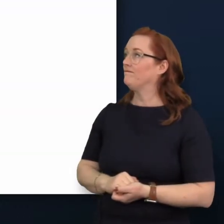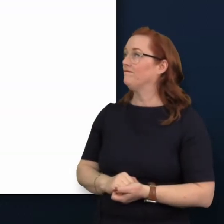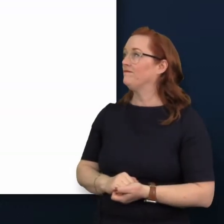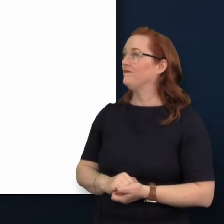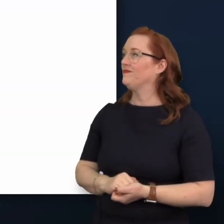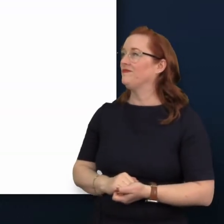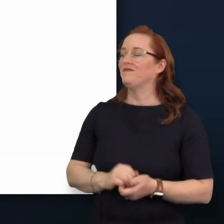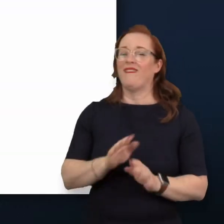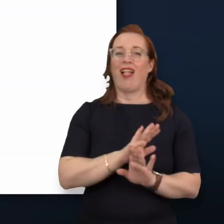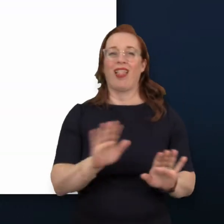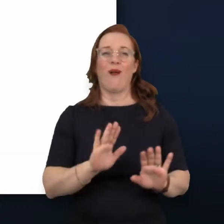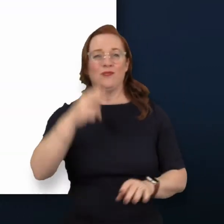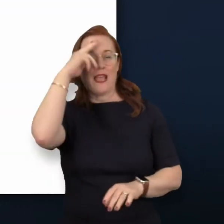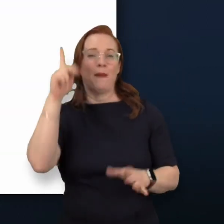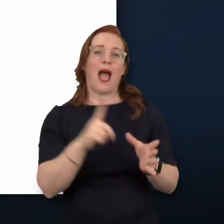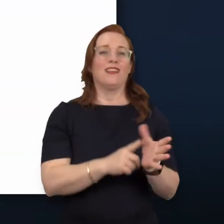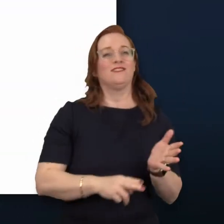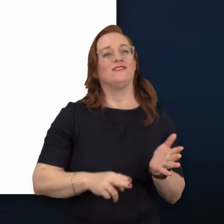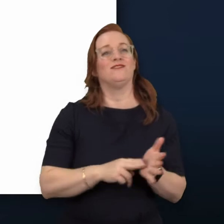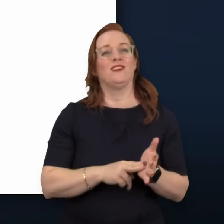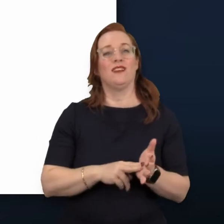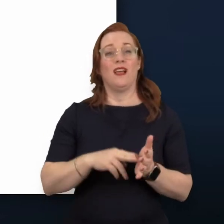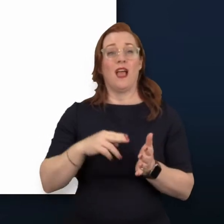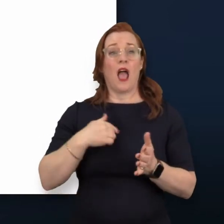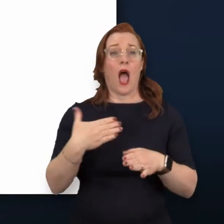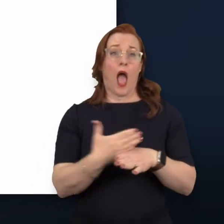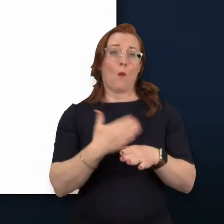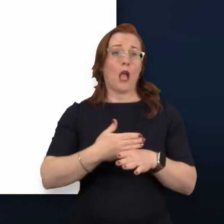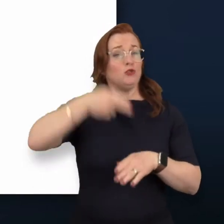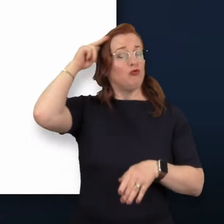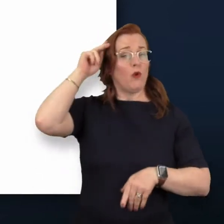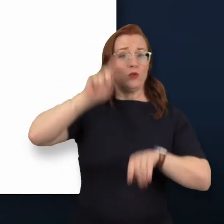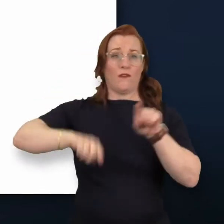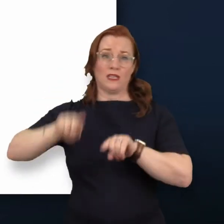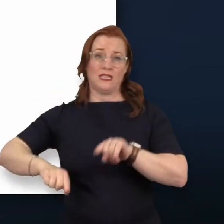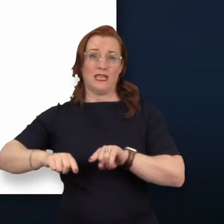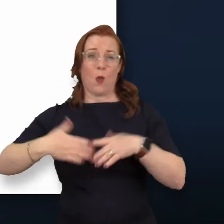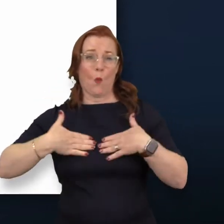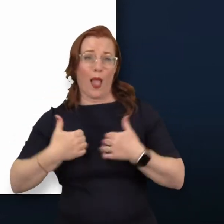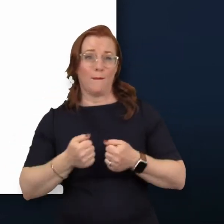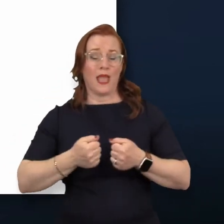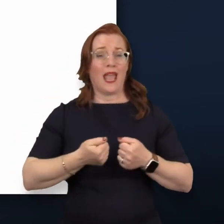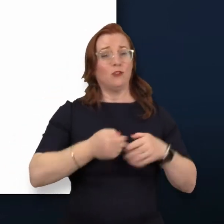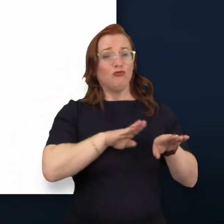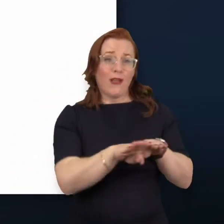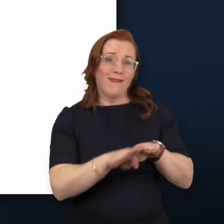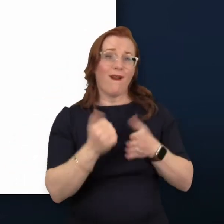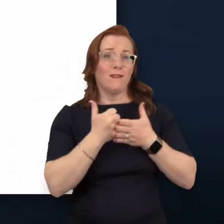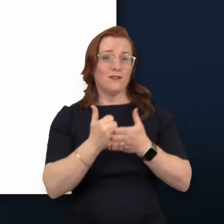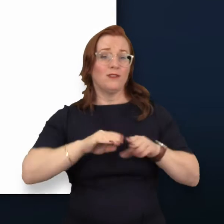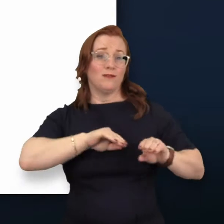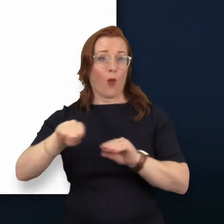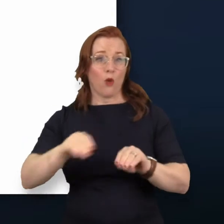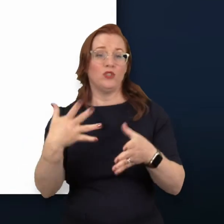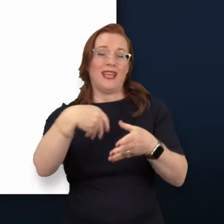Hello, my name is Alizia Norkum and I'm a neurodiversity and wellbeing trainer, consultant and coach